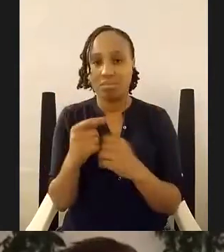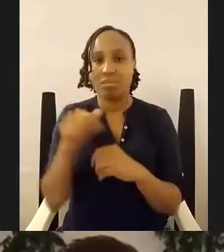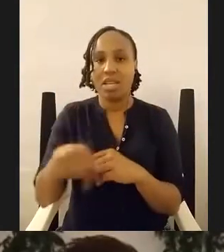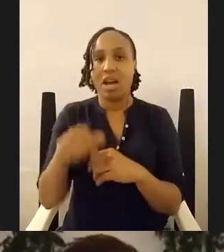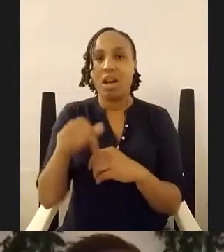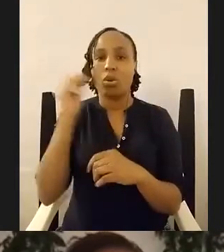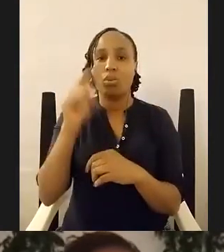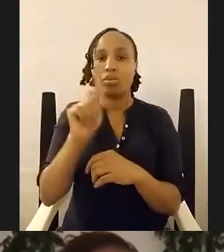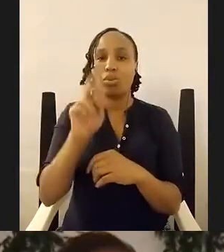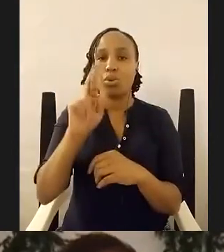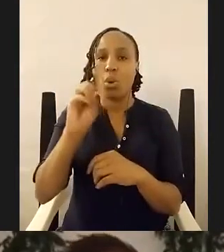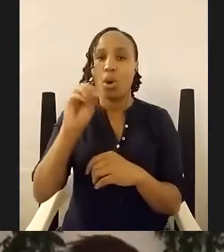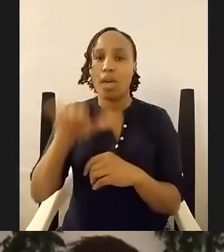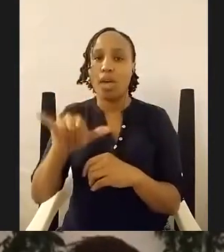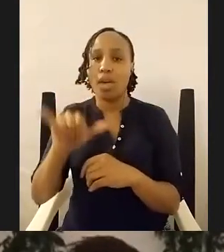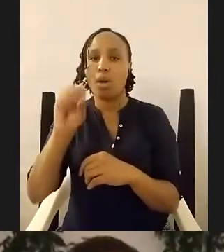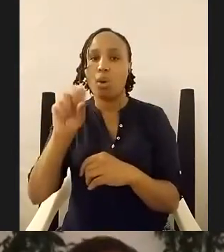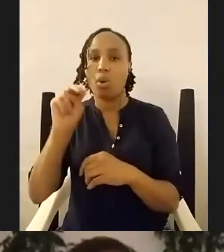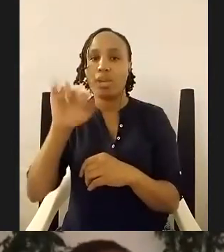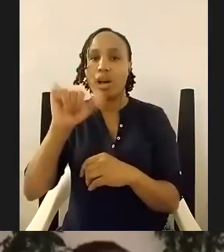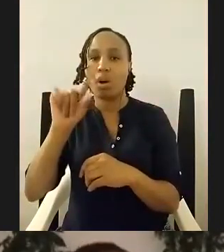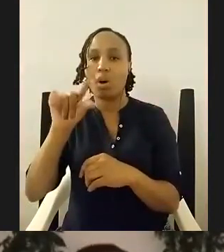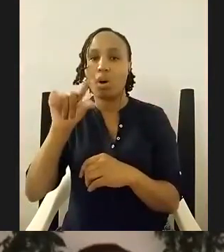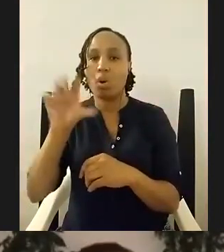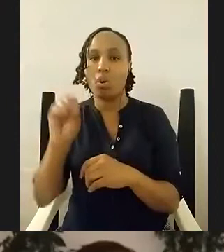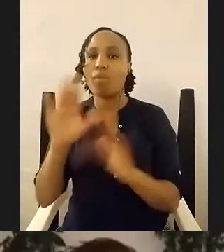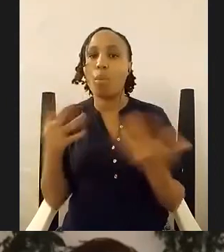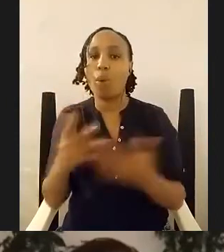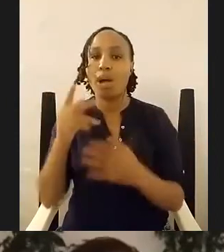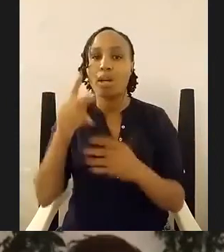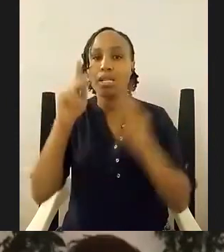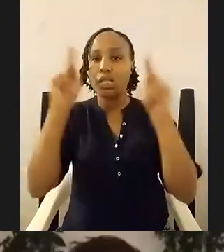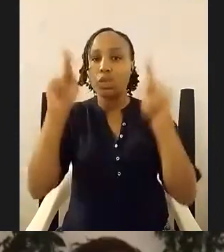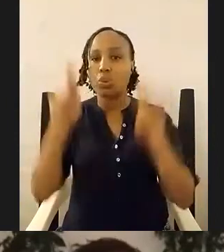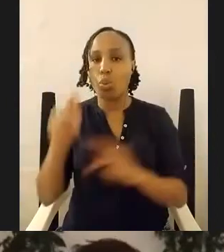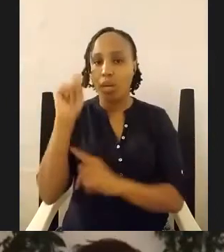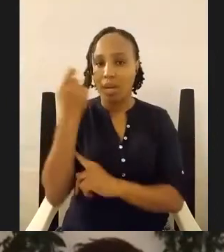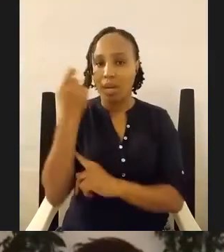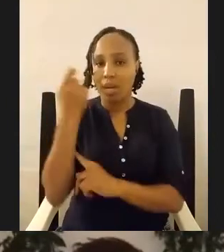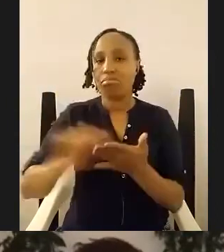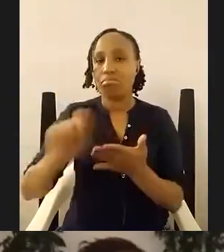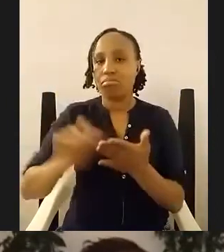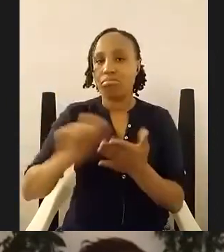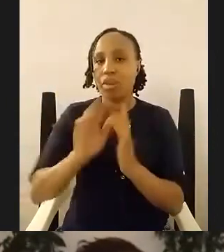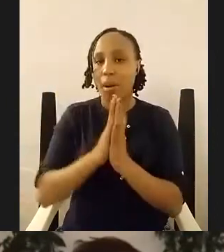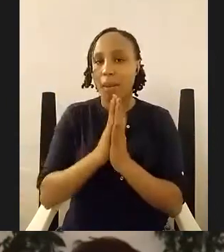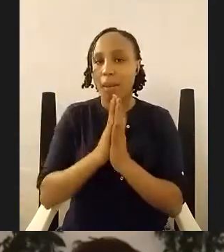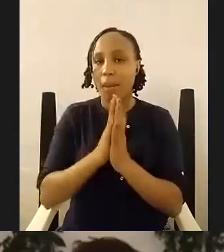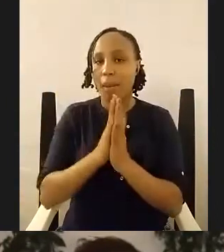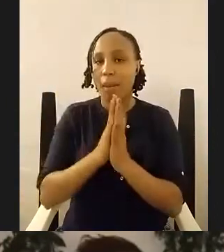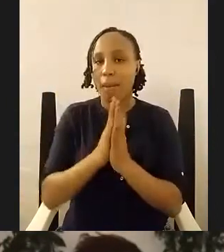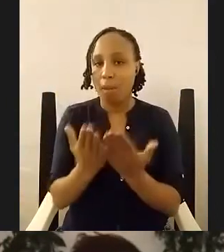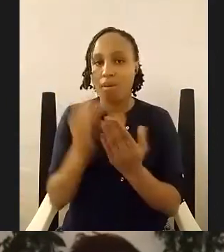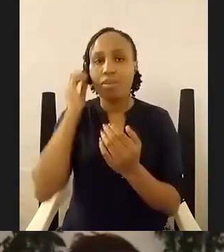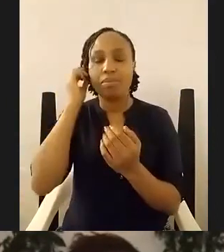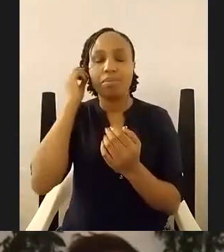writer and editor from kisumu kenya his work has been been published published youtube wasafiri isfella magazine